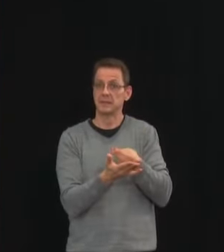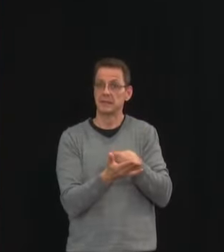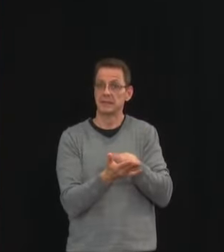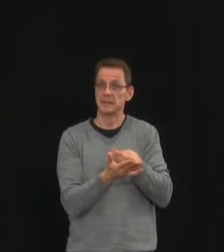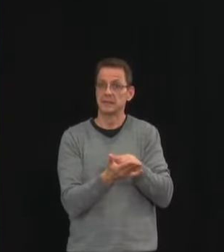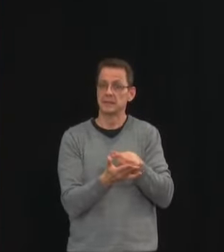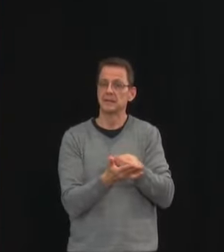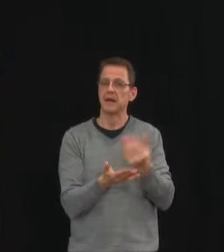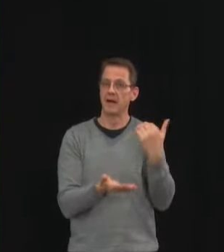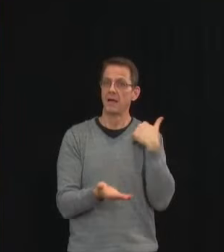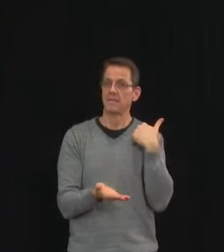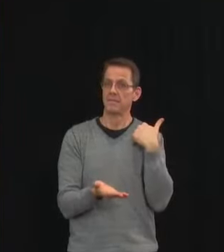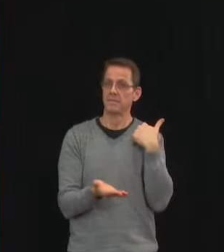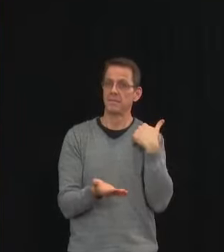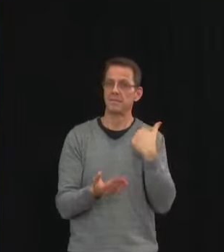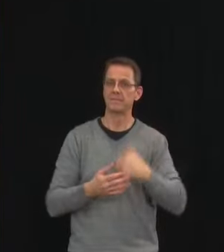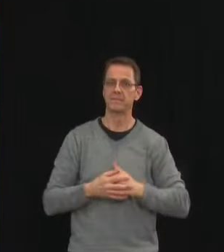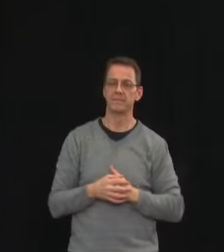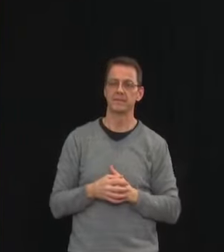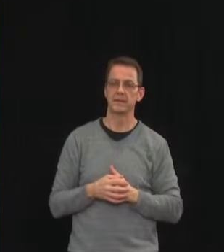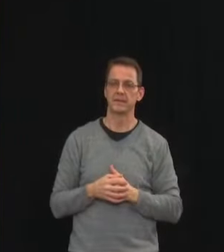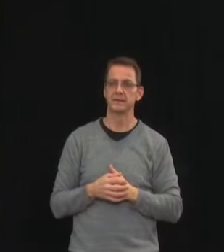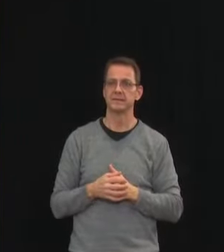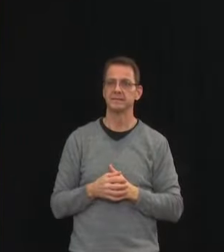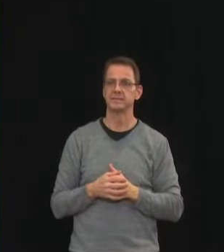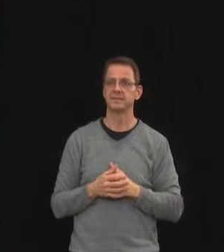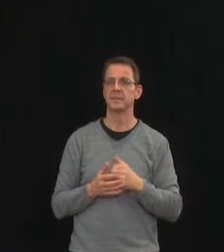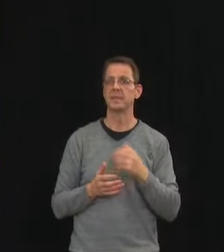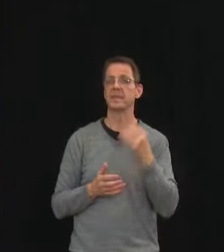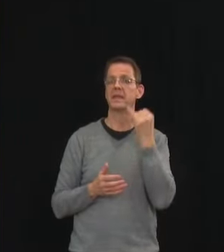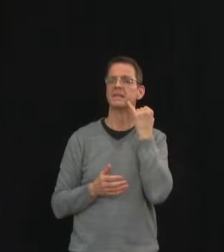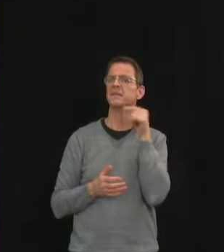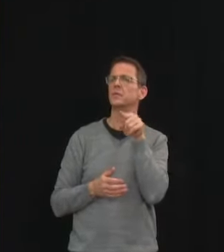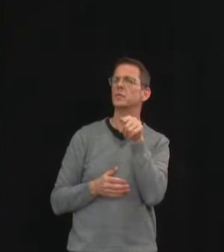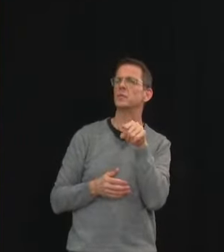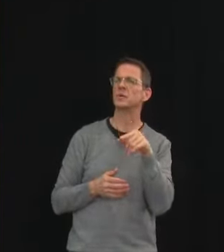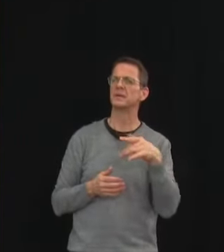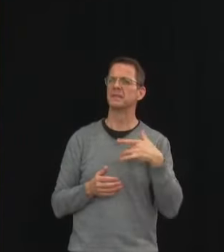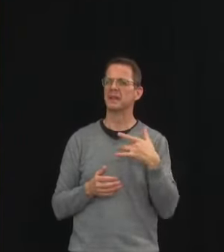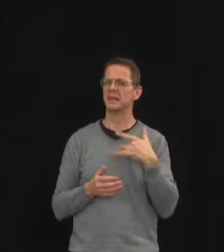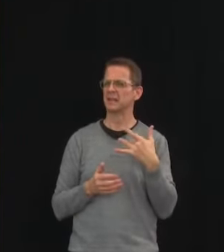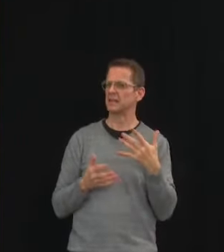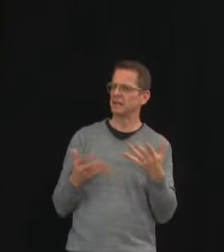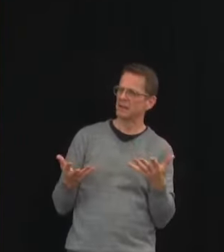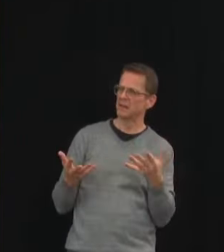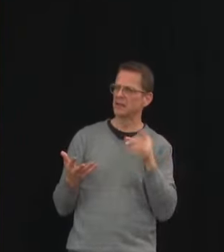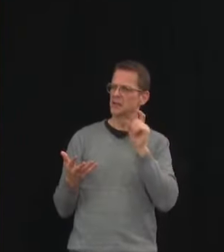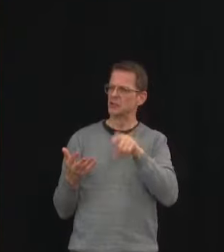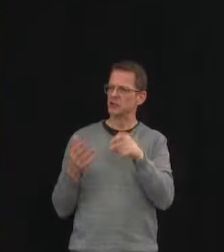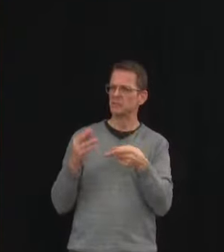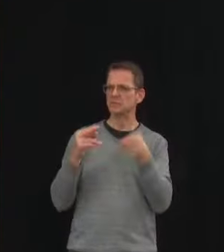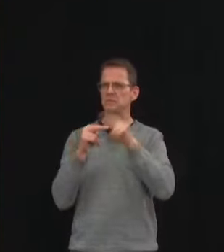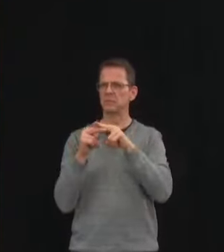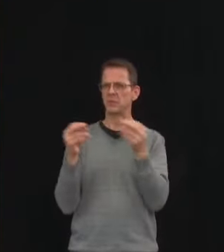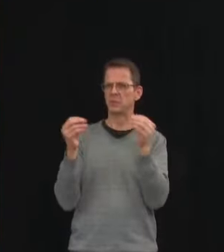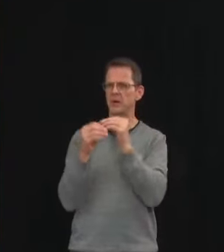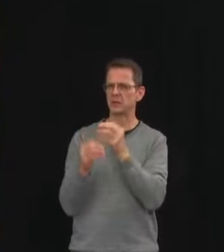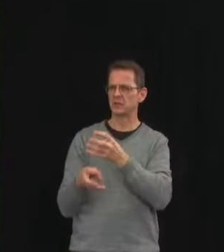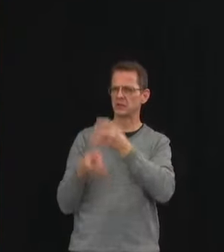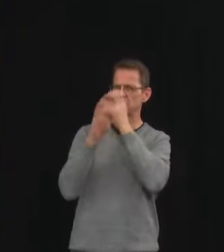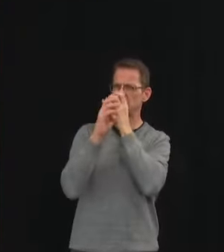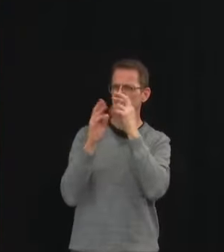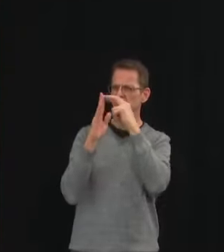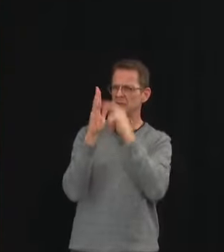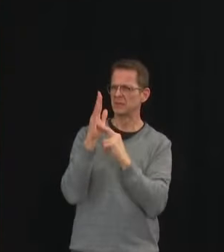that we're watching the spread of this virus very closely. By moving to step two we are protecting both lives and